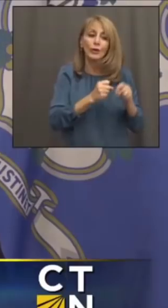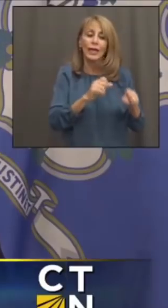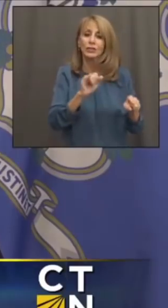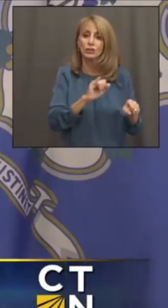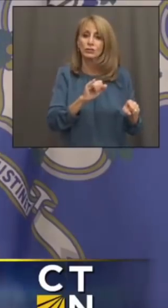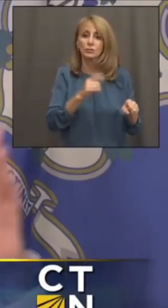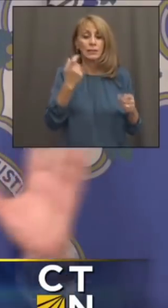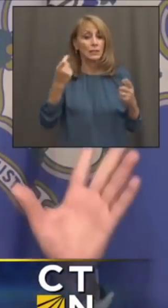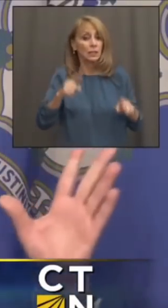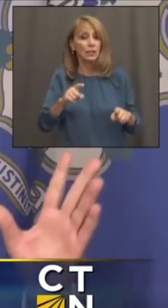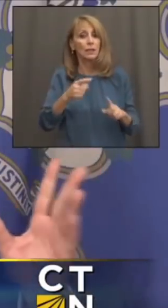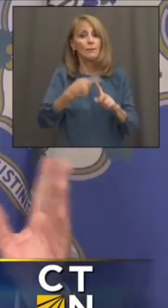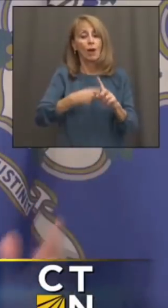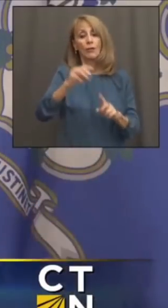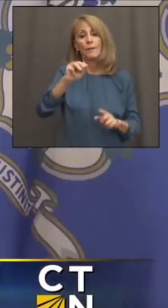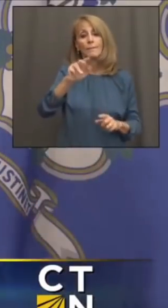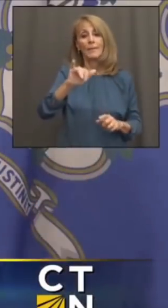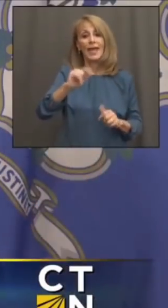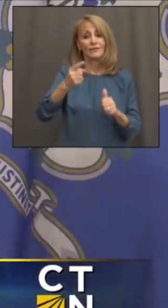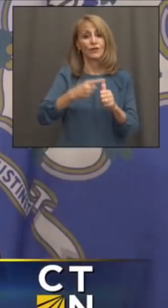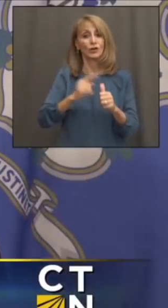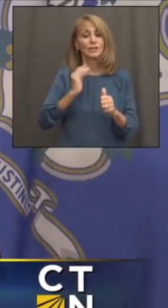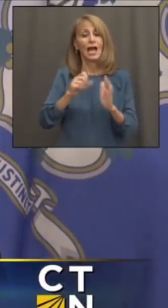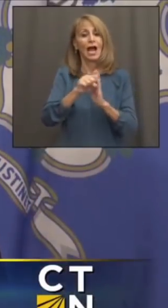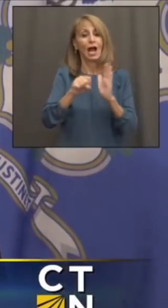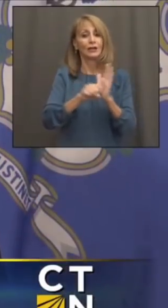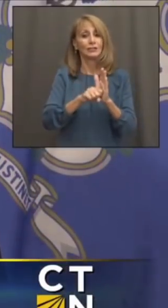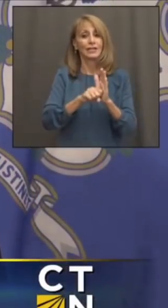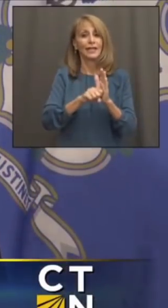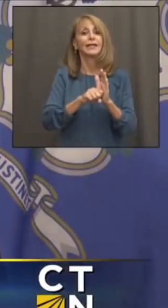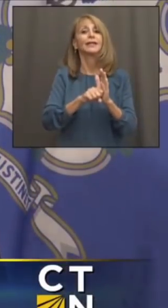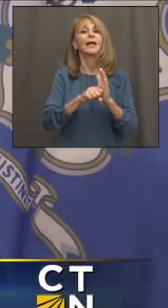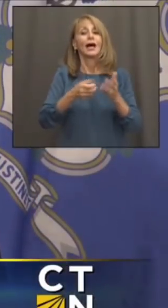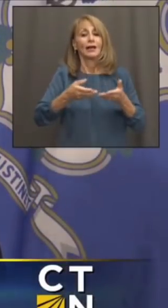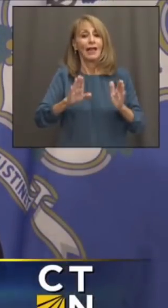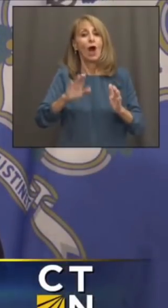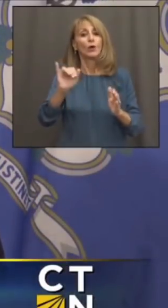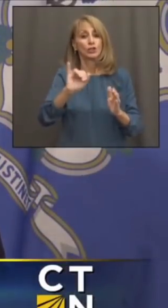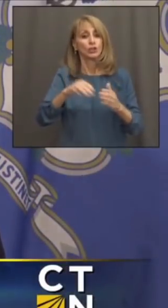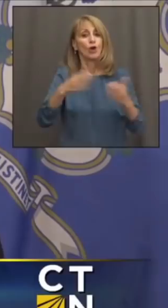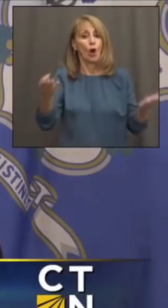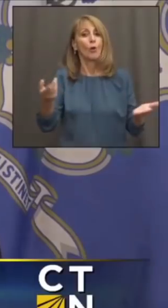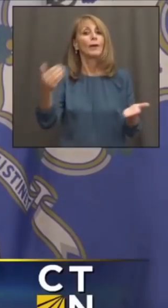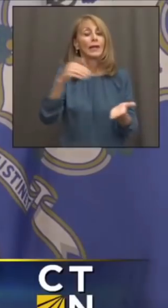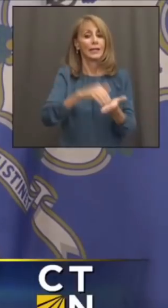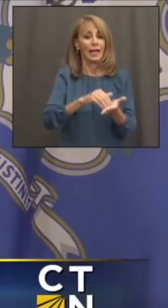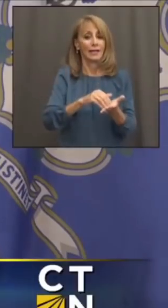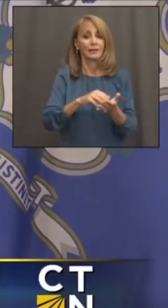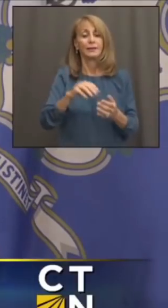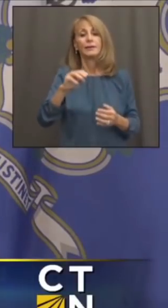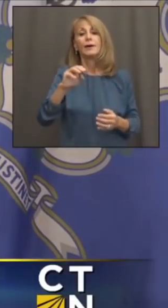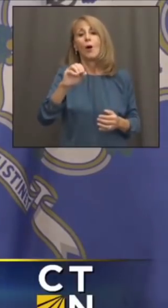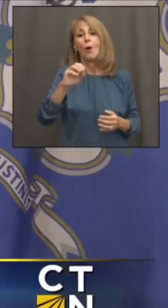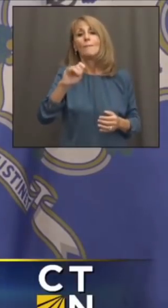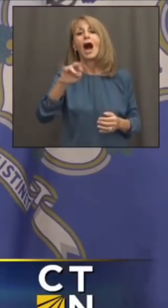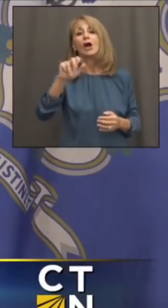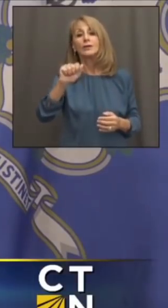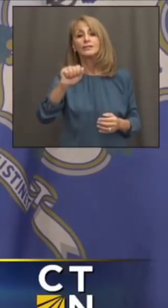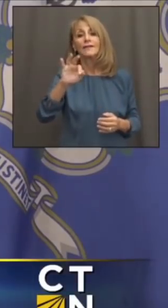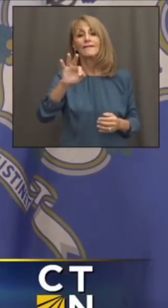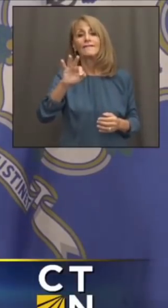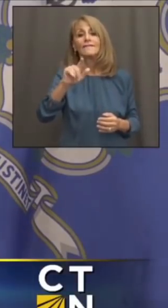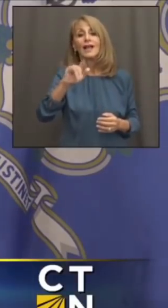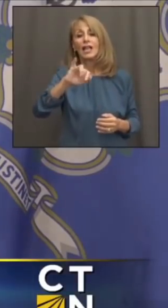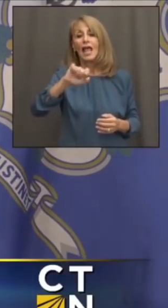because May 1, we open up again so you have this opportunity to reduce your costs. And Damaris Velez, she works with